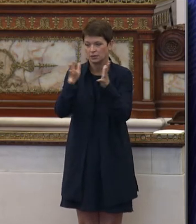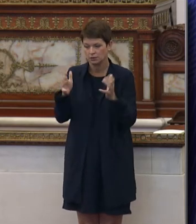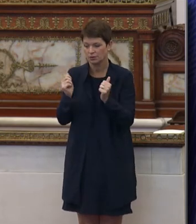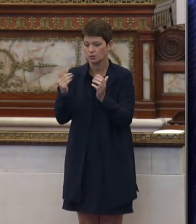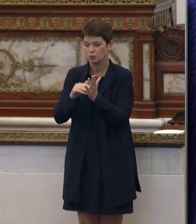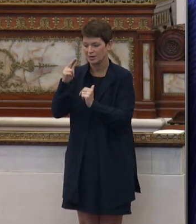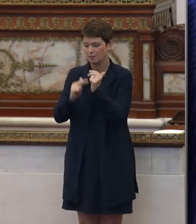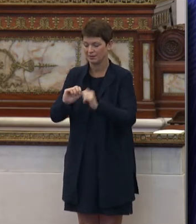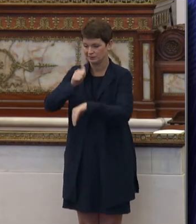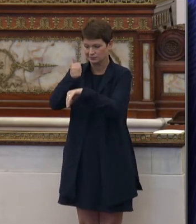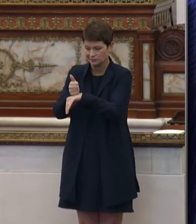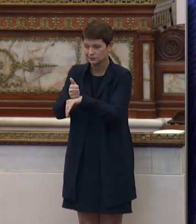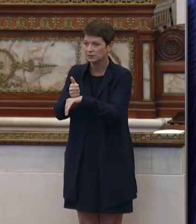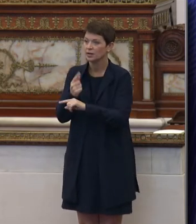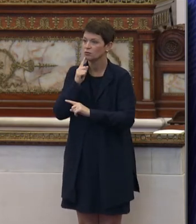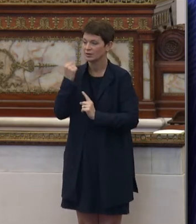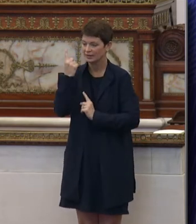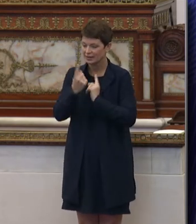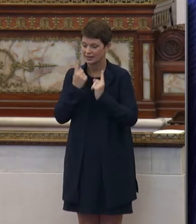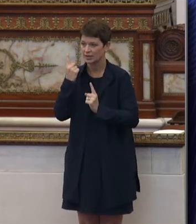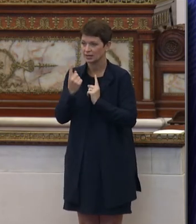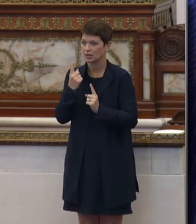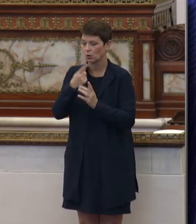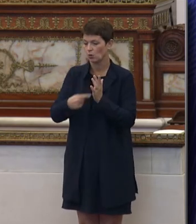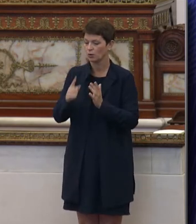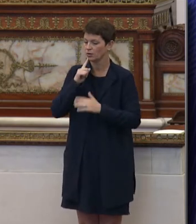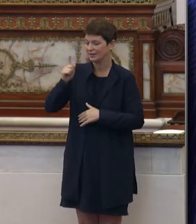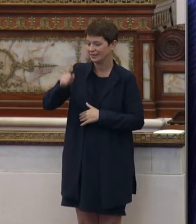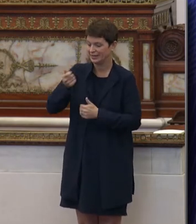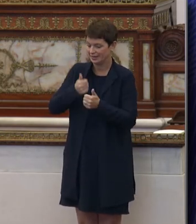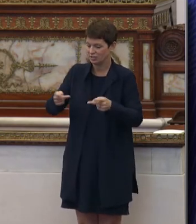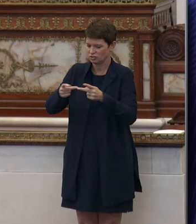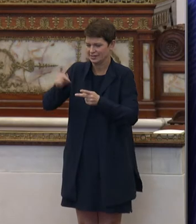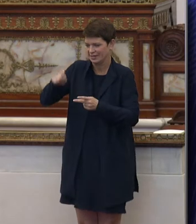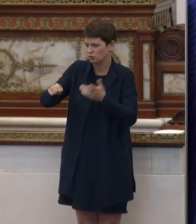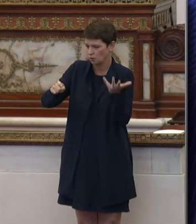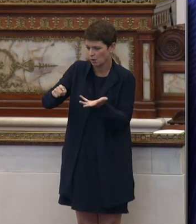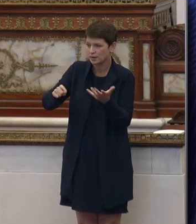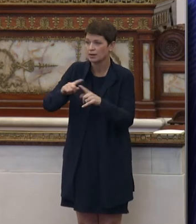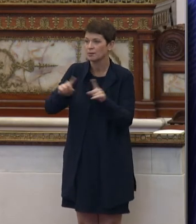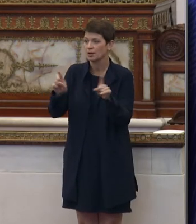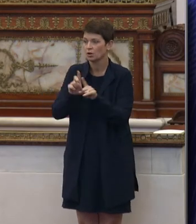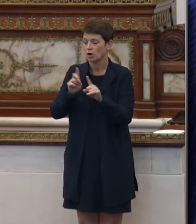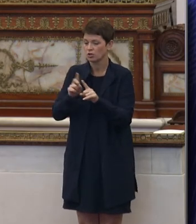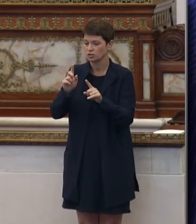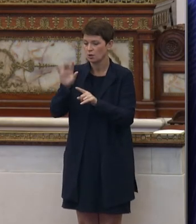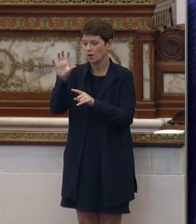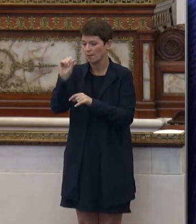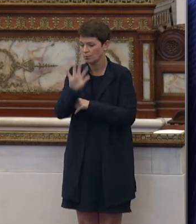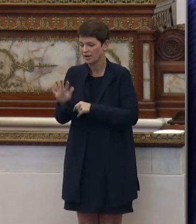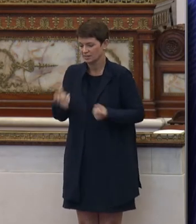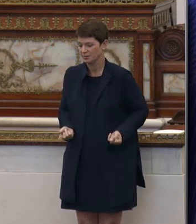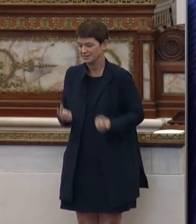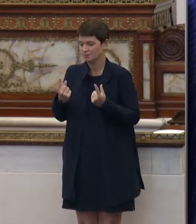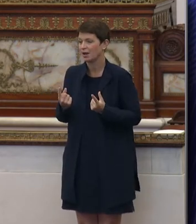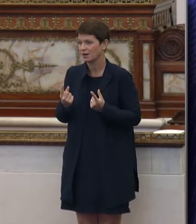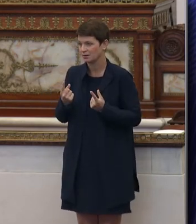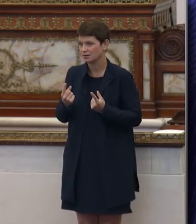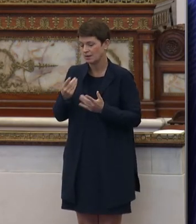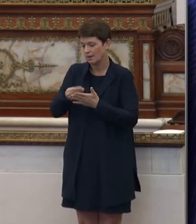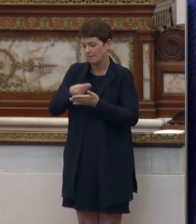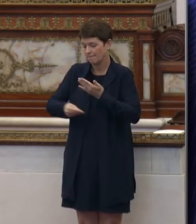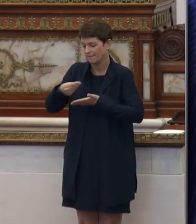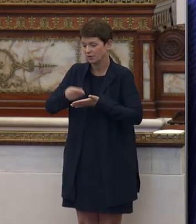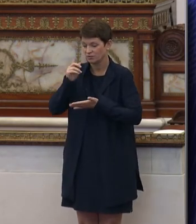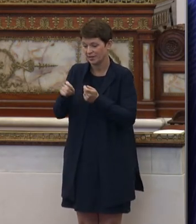of rebuild and really thinking about what was really needed at each site and what the approximate spend or budget for that specific